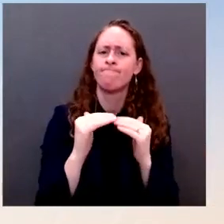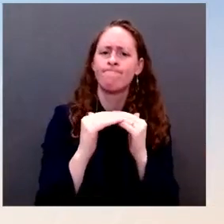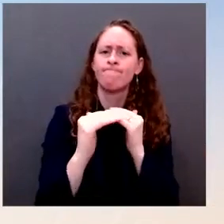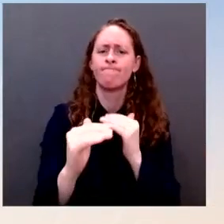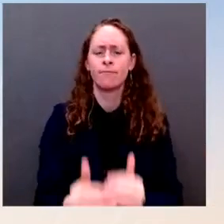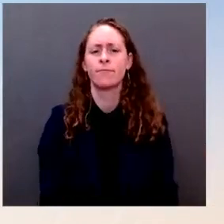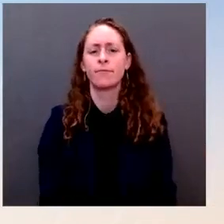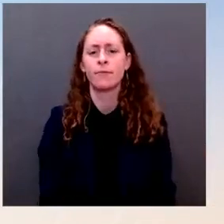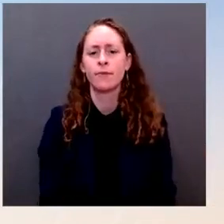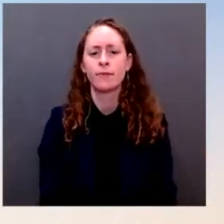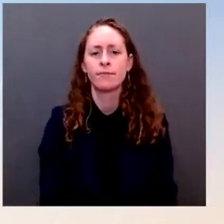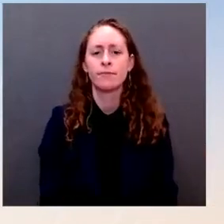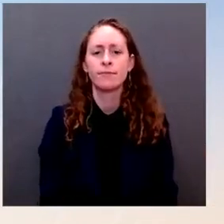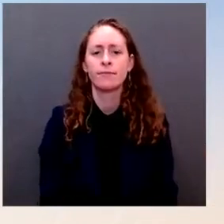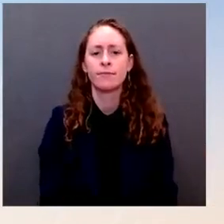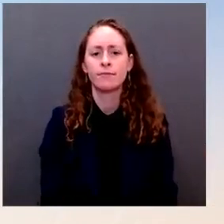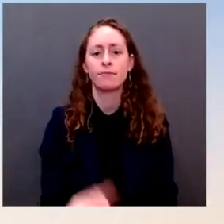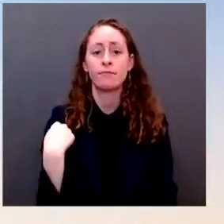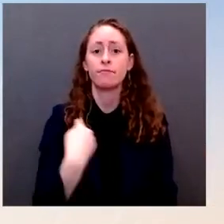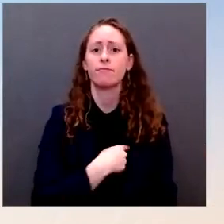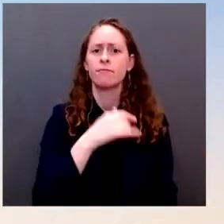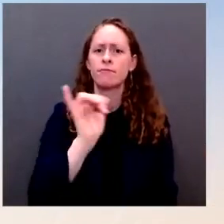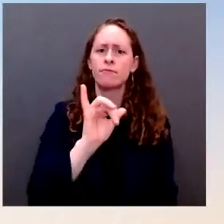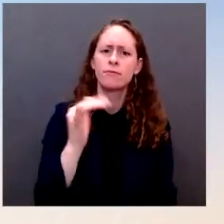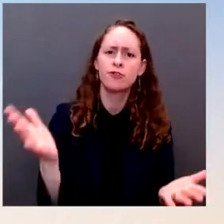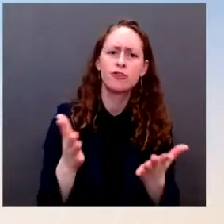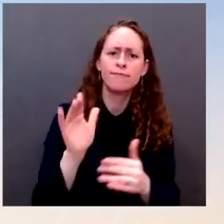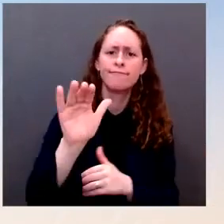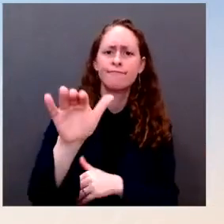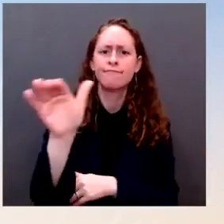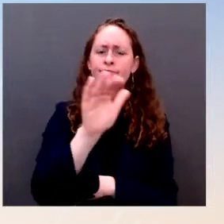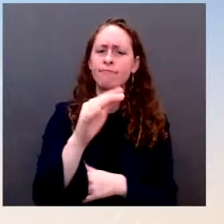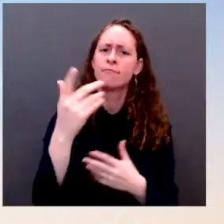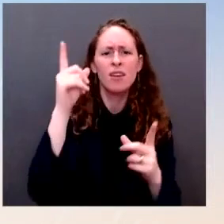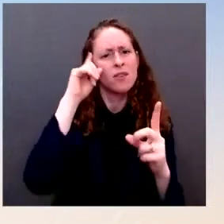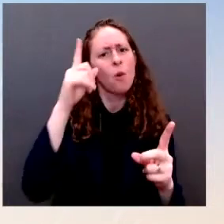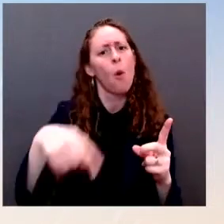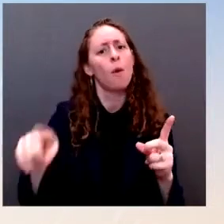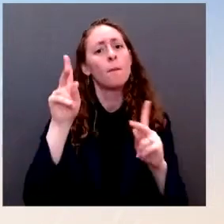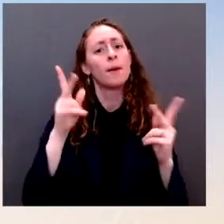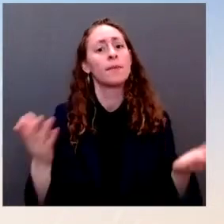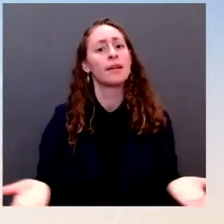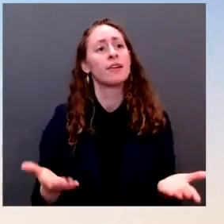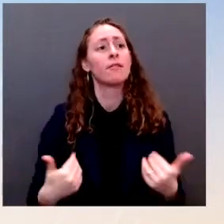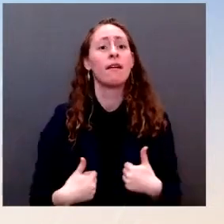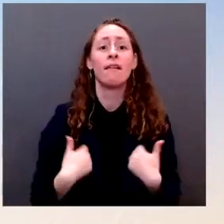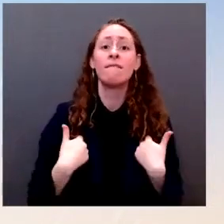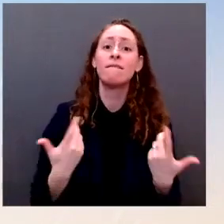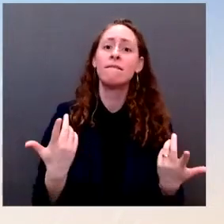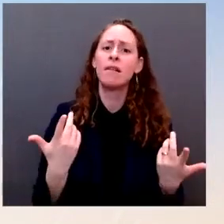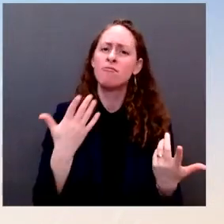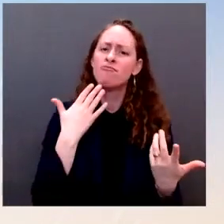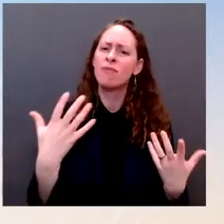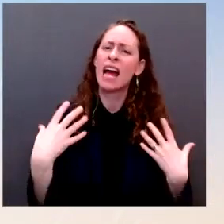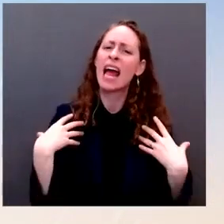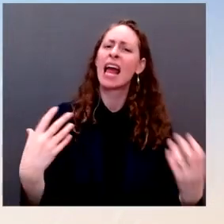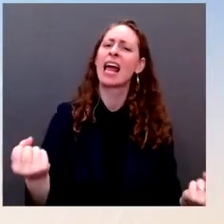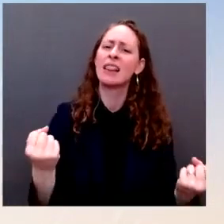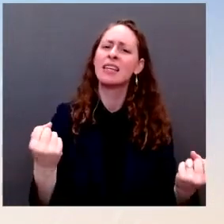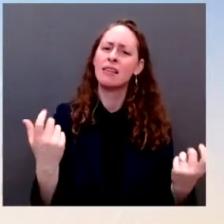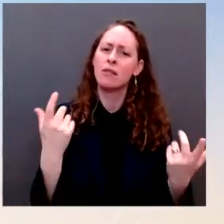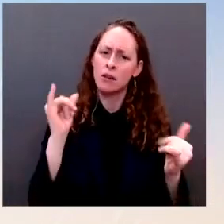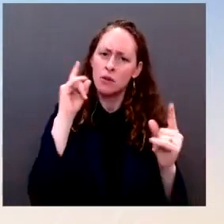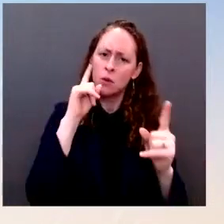a healthy lifestyle. The President has also called on Congress to launch his ARPA-H initiative, which would invest billions of dollars in preventing,